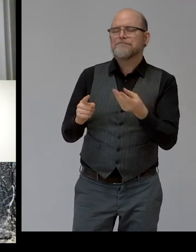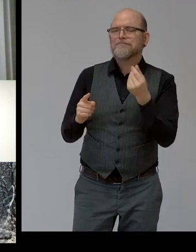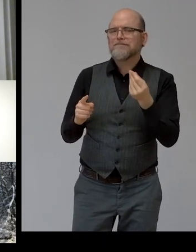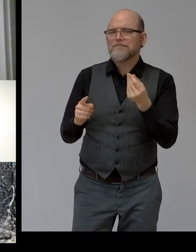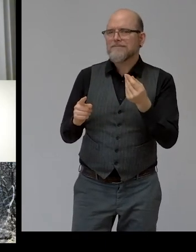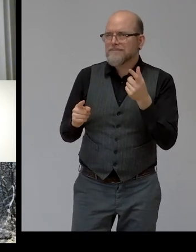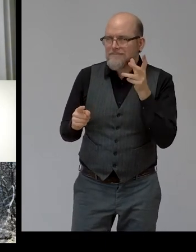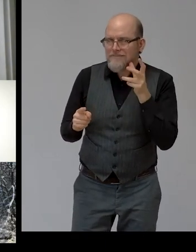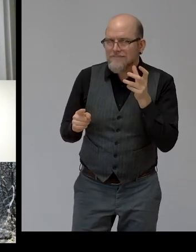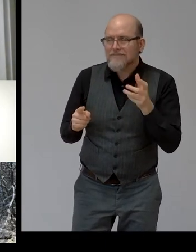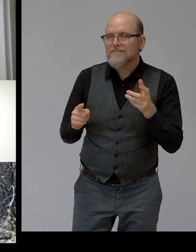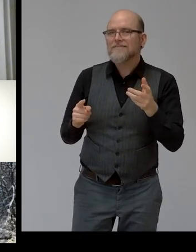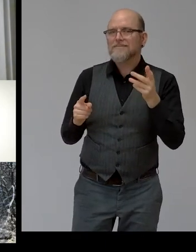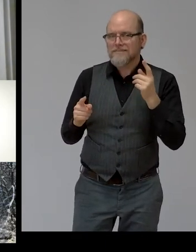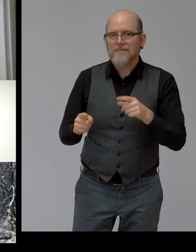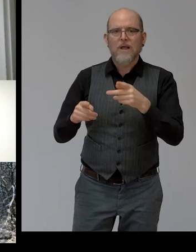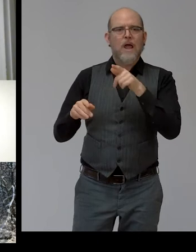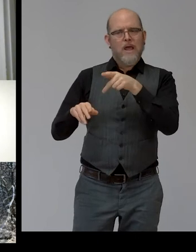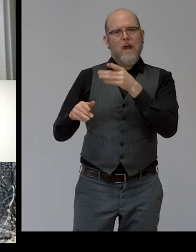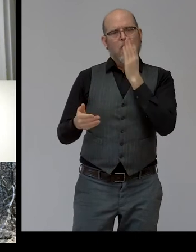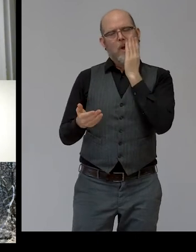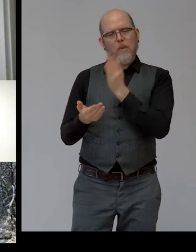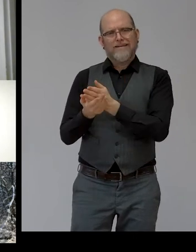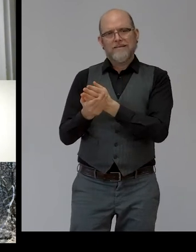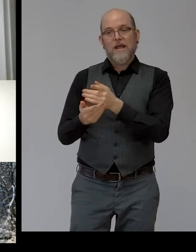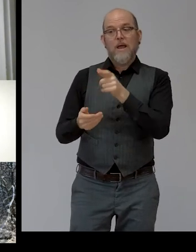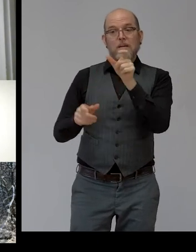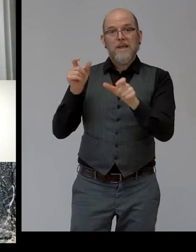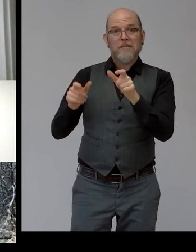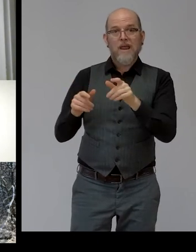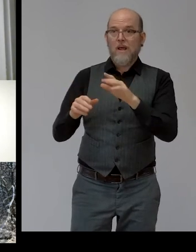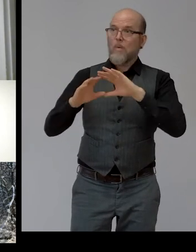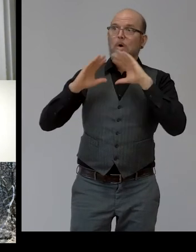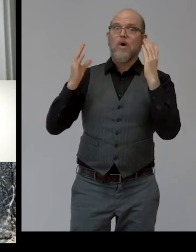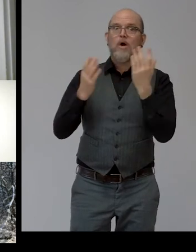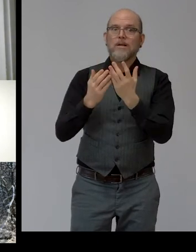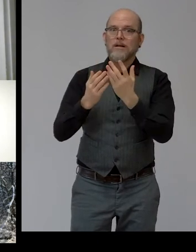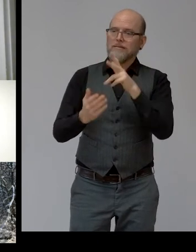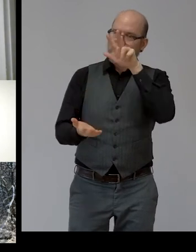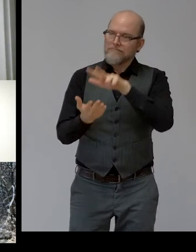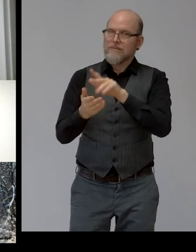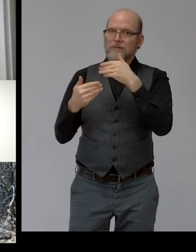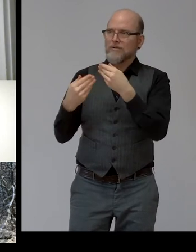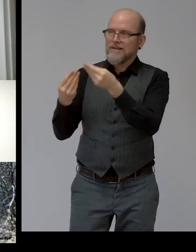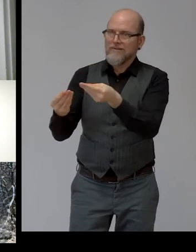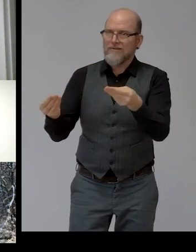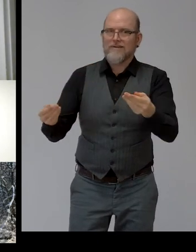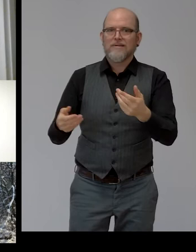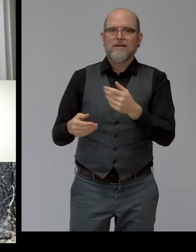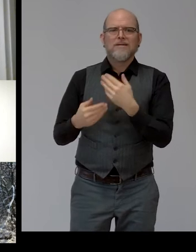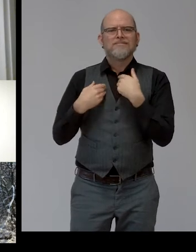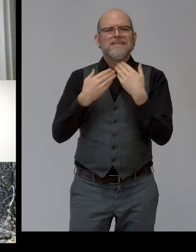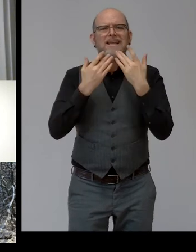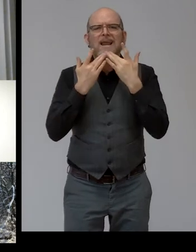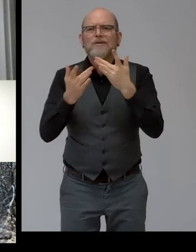for people with disabilities throughout the world. So congratulations to our fellow awardees. Thank you